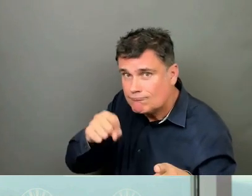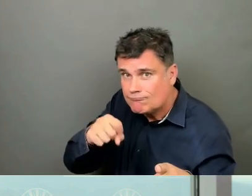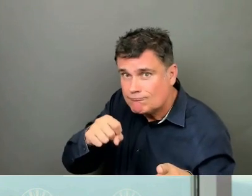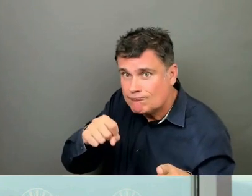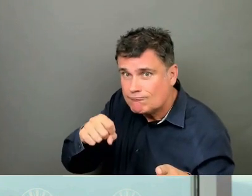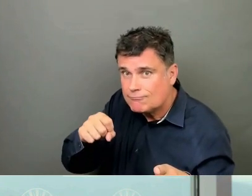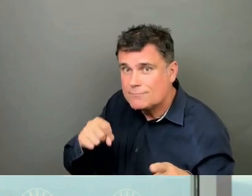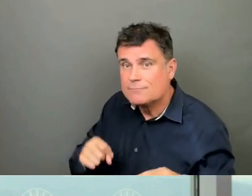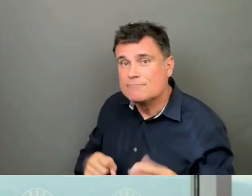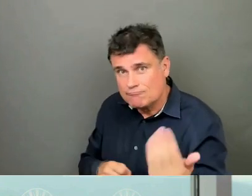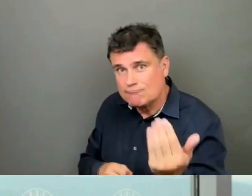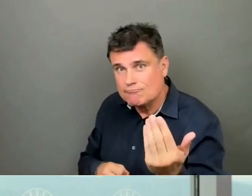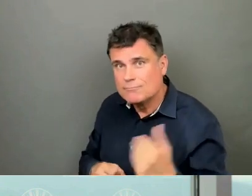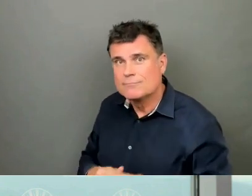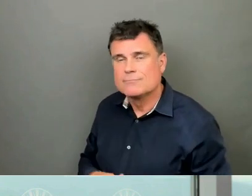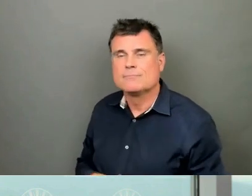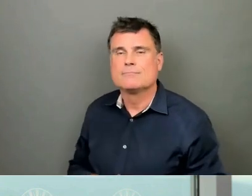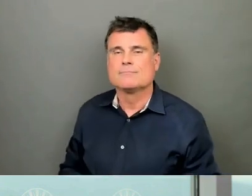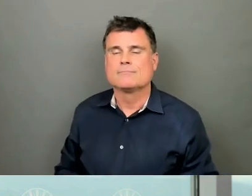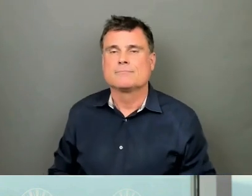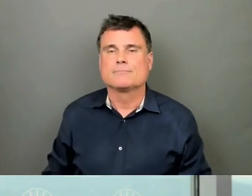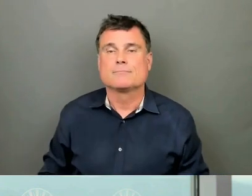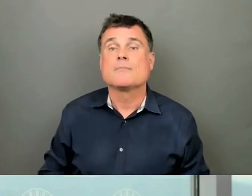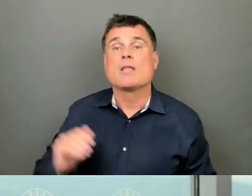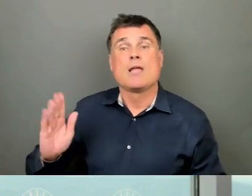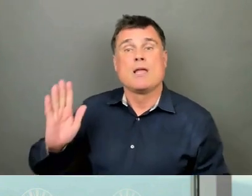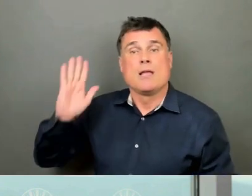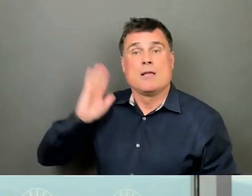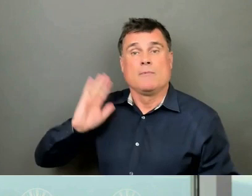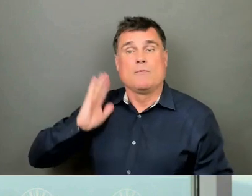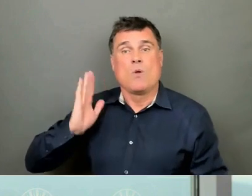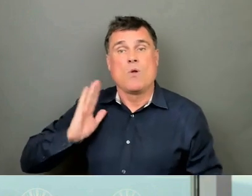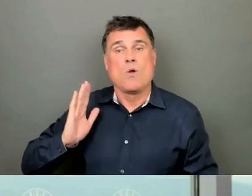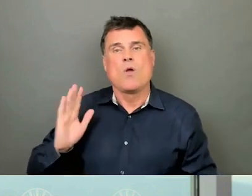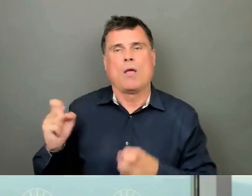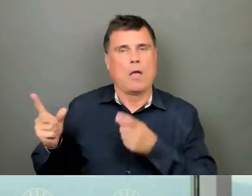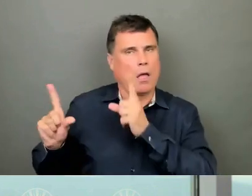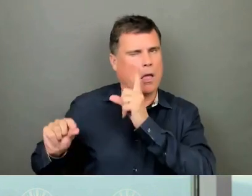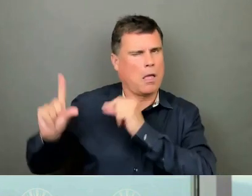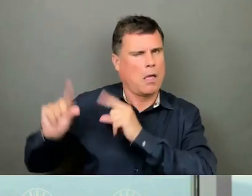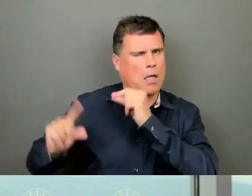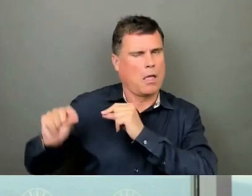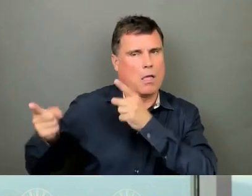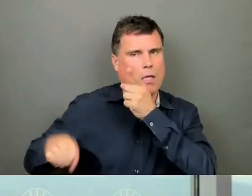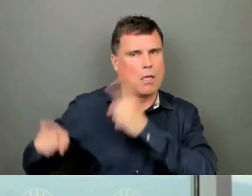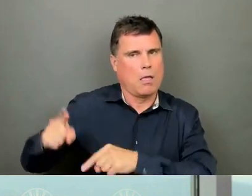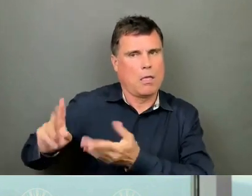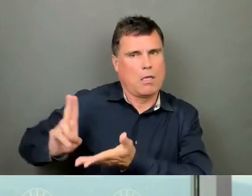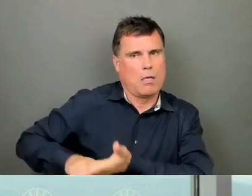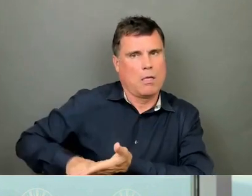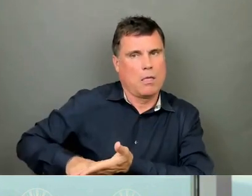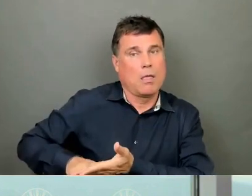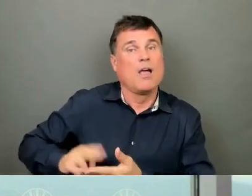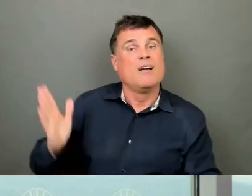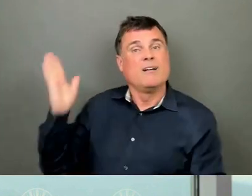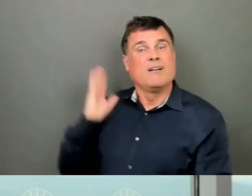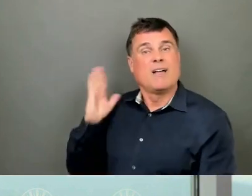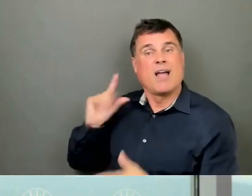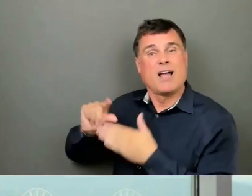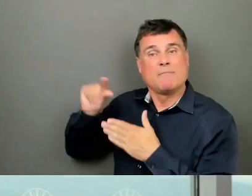Okay, so the second bad part of the deal was that the province didn't get any money from